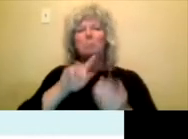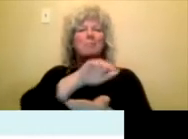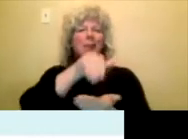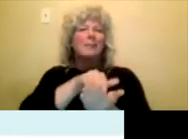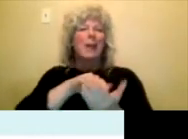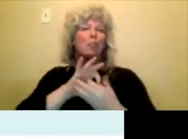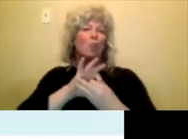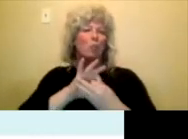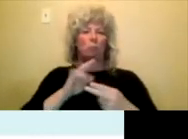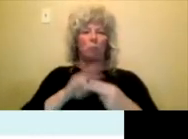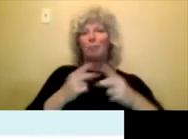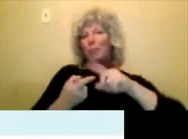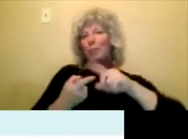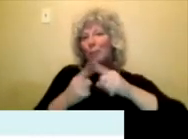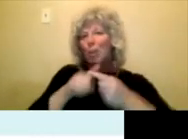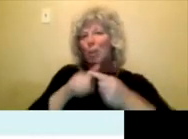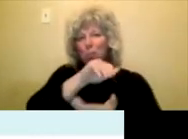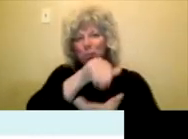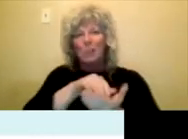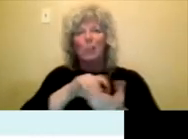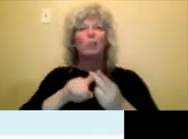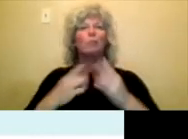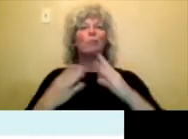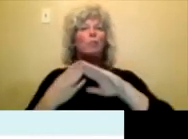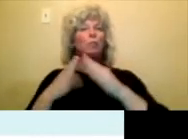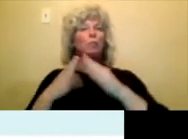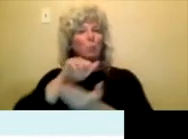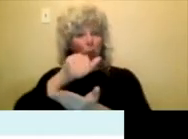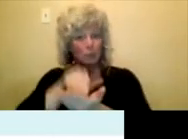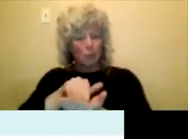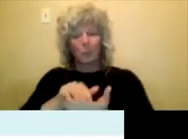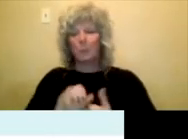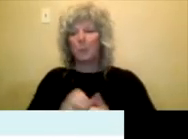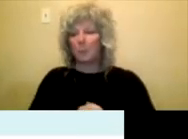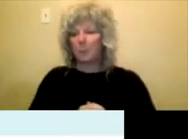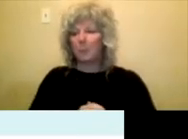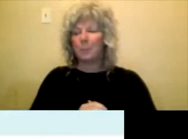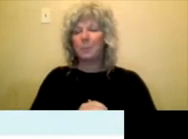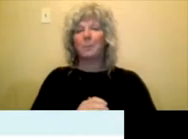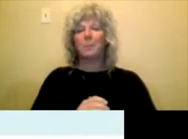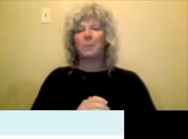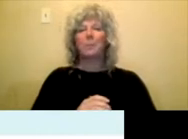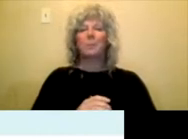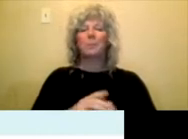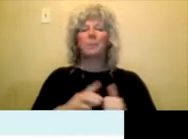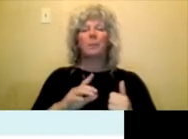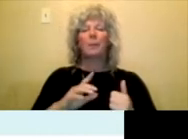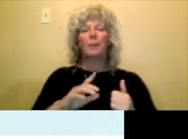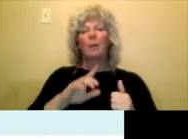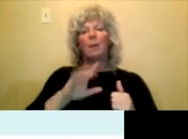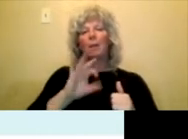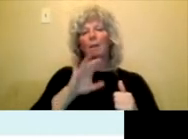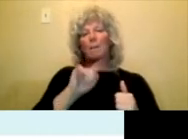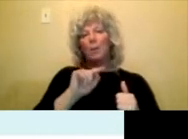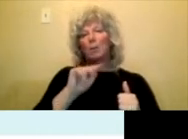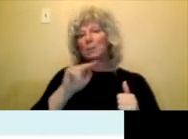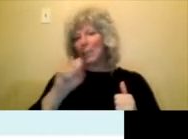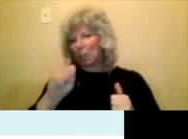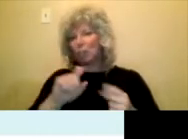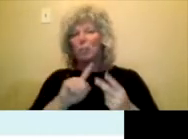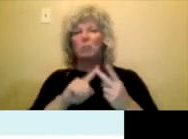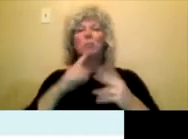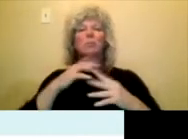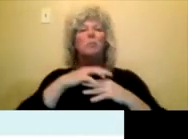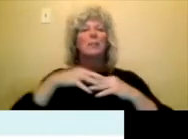centers, community centers, and, um, First Nations, uh, Indigenous education authorities,